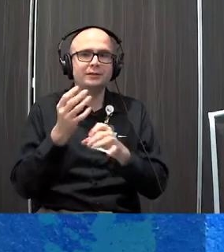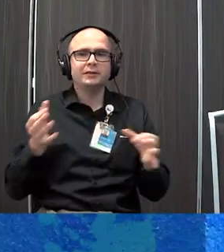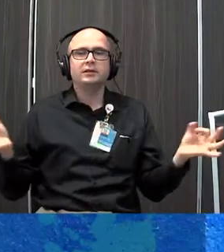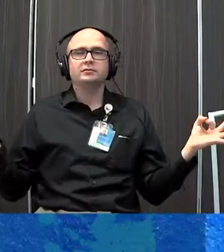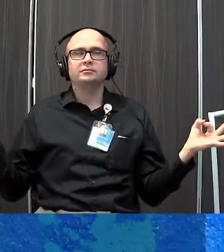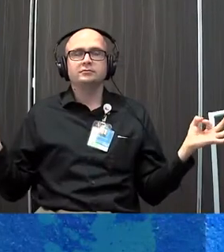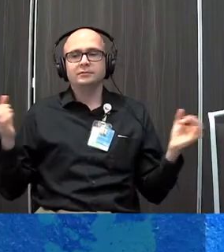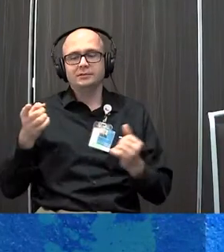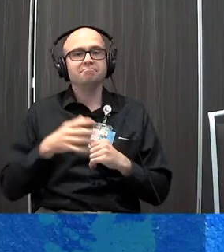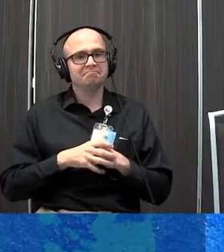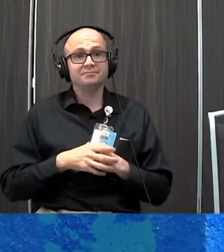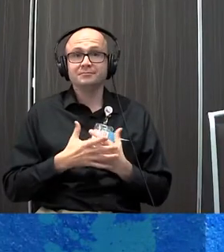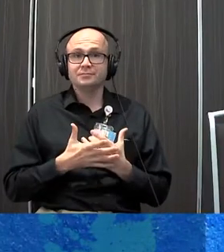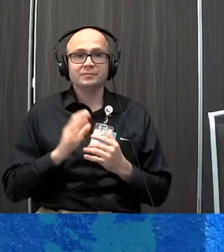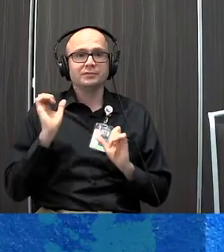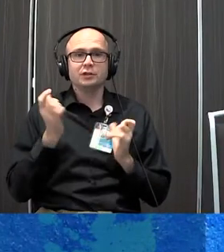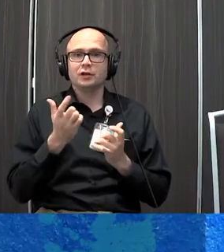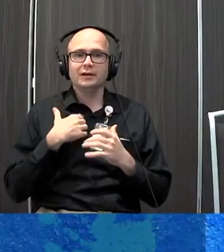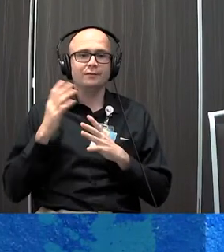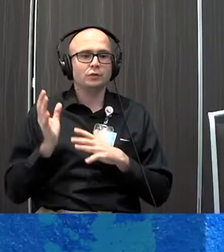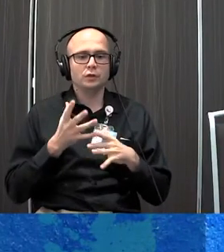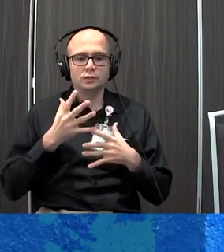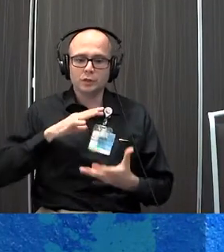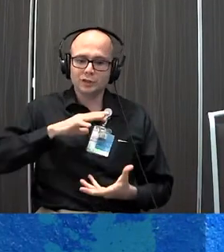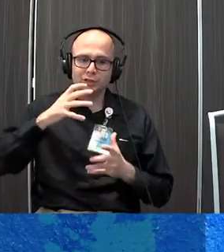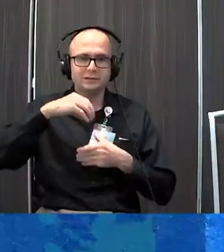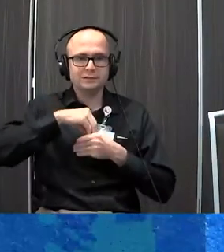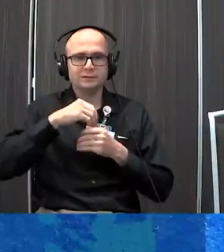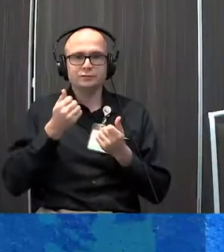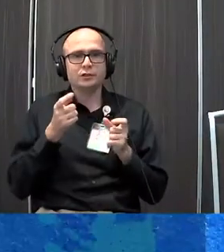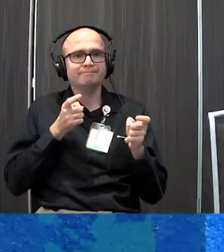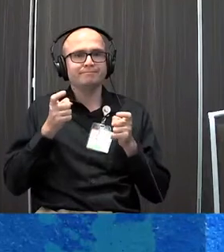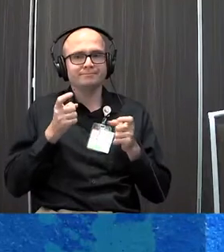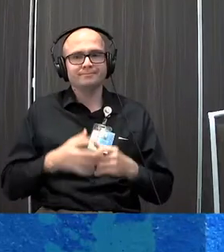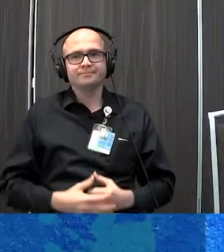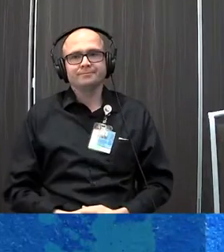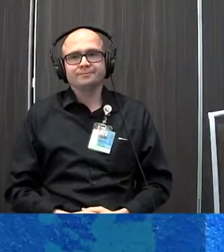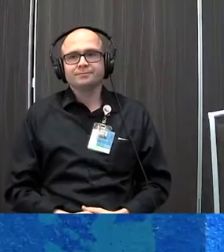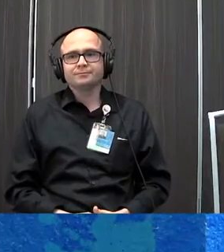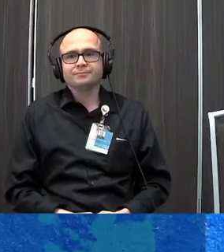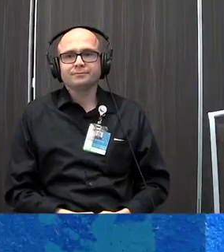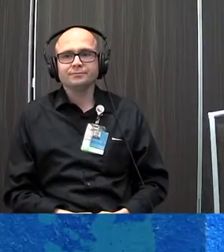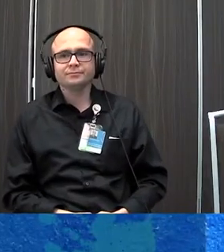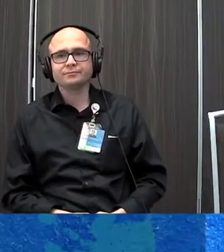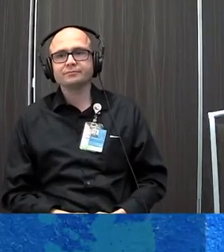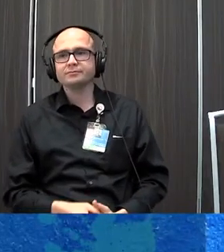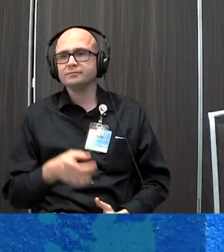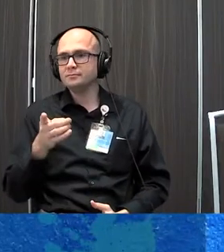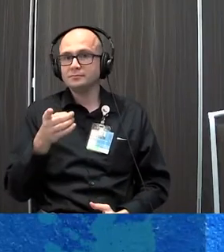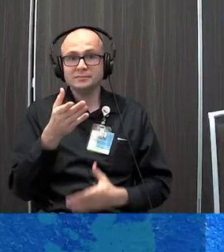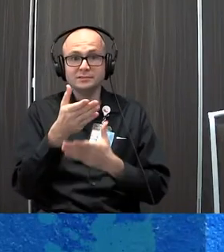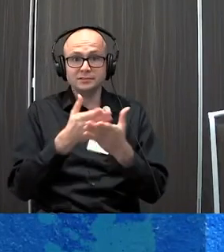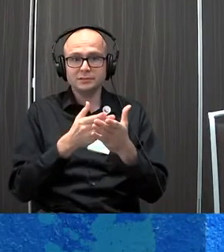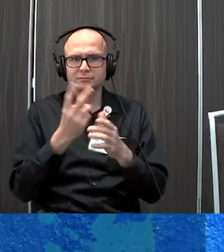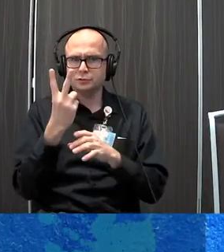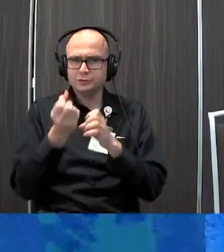meditation pose. But, you we've all got the quiet storm inside and we're trying to manage as we go forward. So some of you have done this